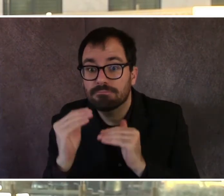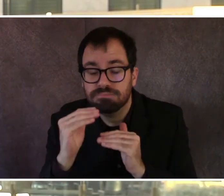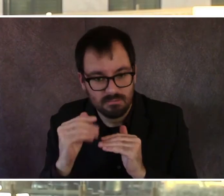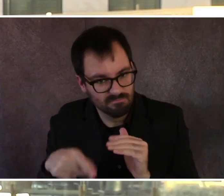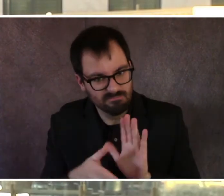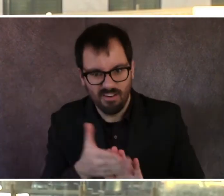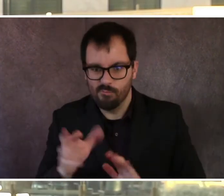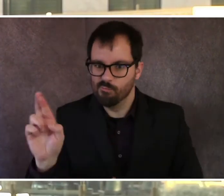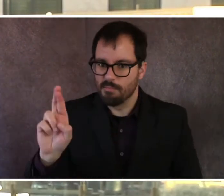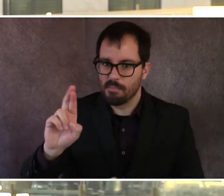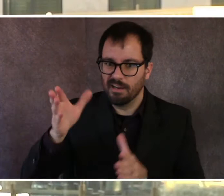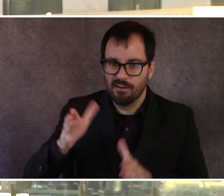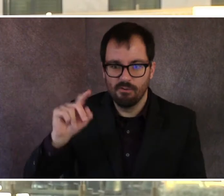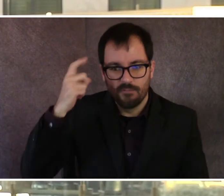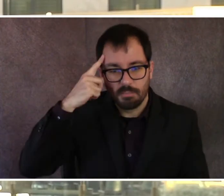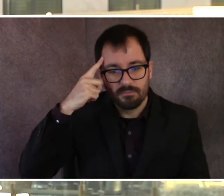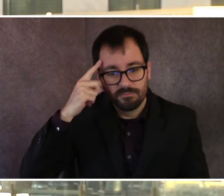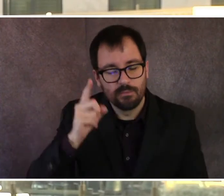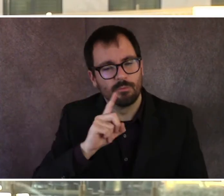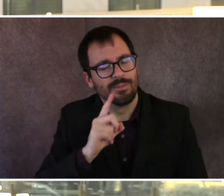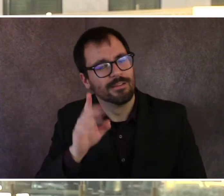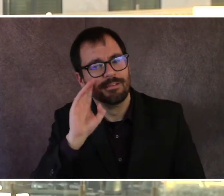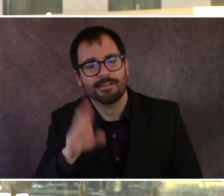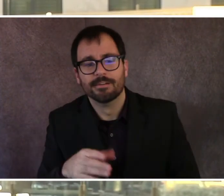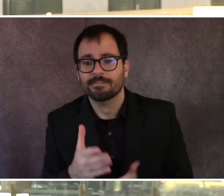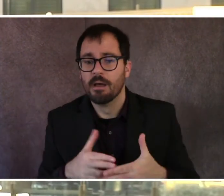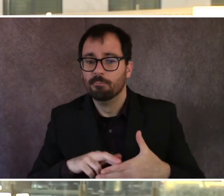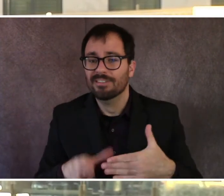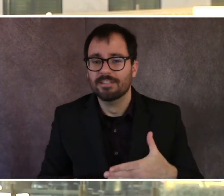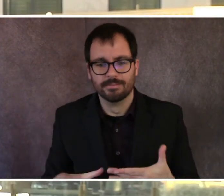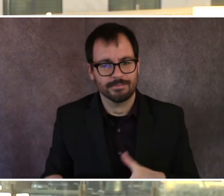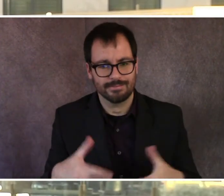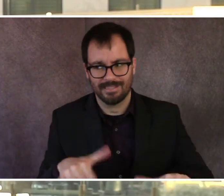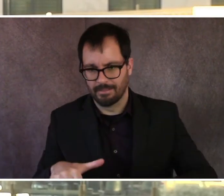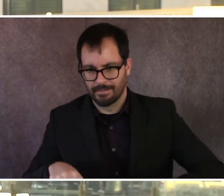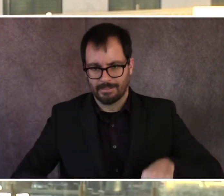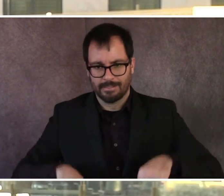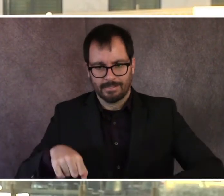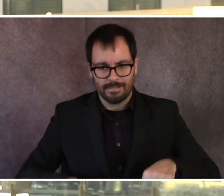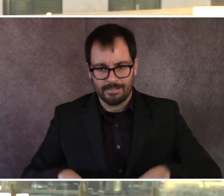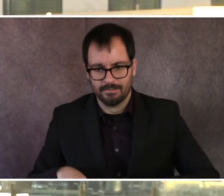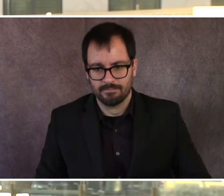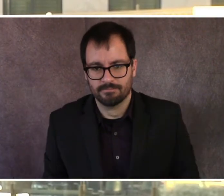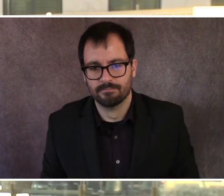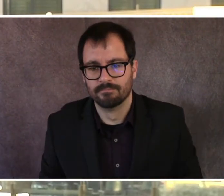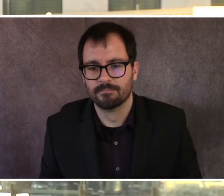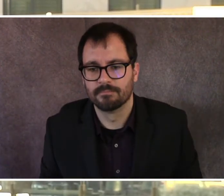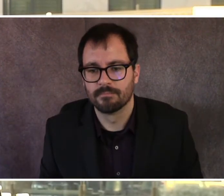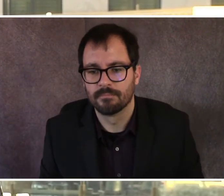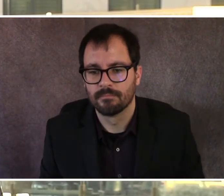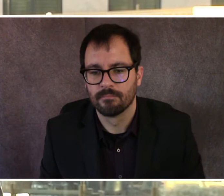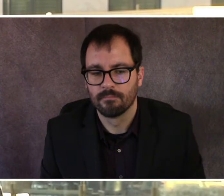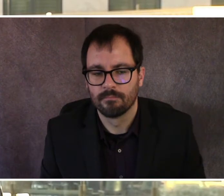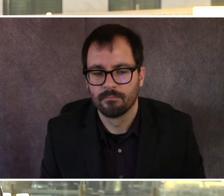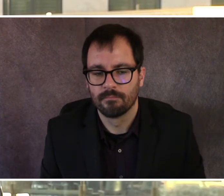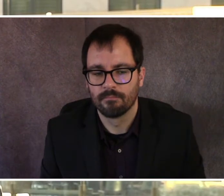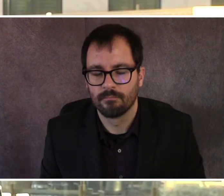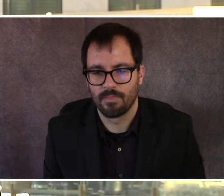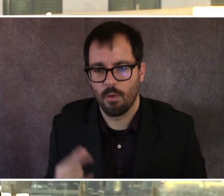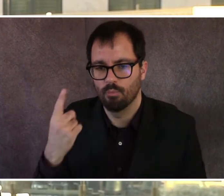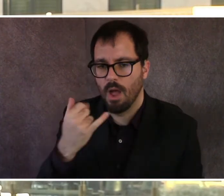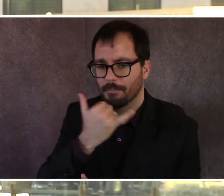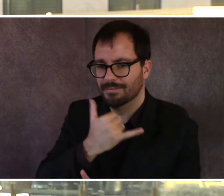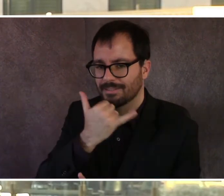uncertainty in the results. Uh, if I'm not mistaken, I believe, uh, Georgia, Arizona, are both